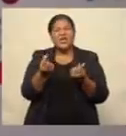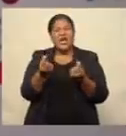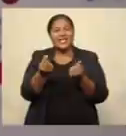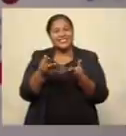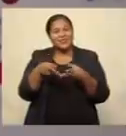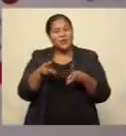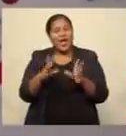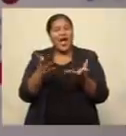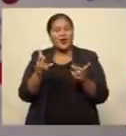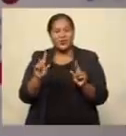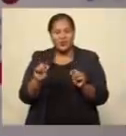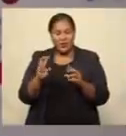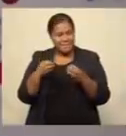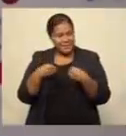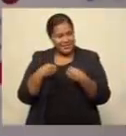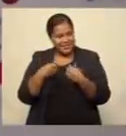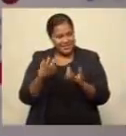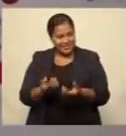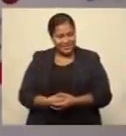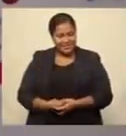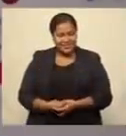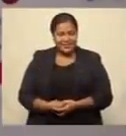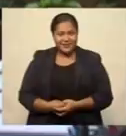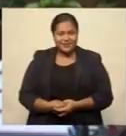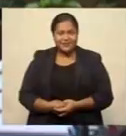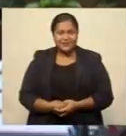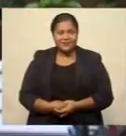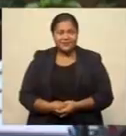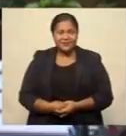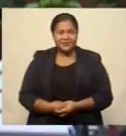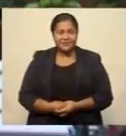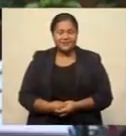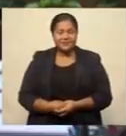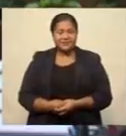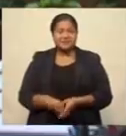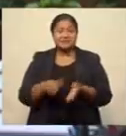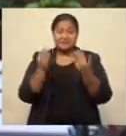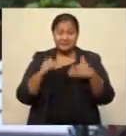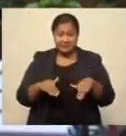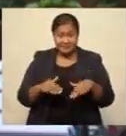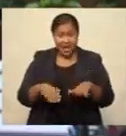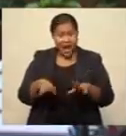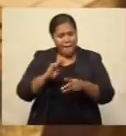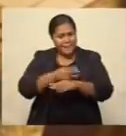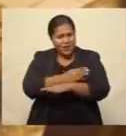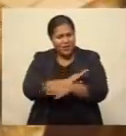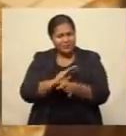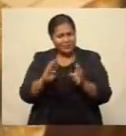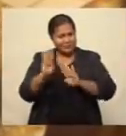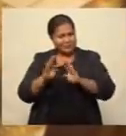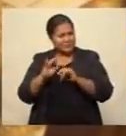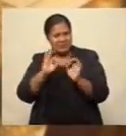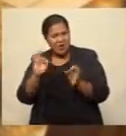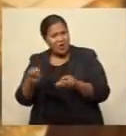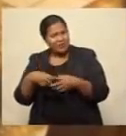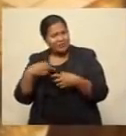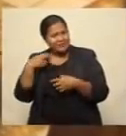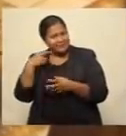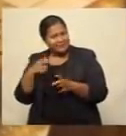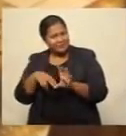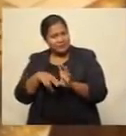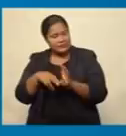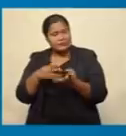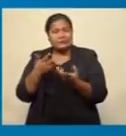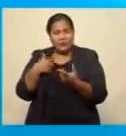business. Kori Tandulala, FBC News. Coming up, marine biologist has no regrets about career choice.